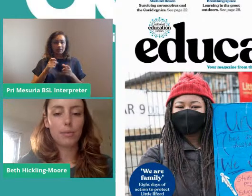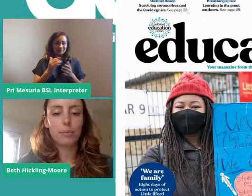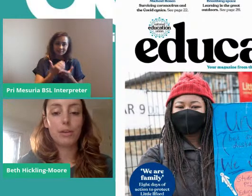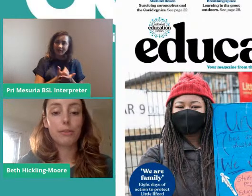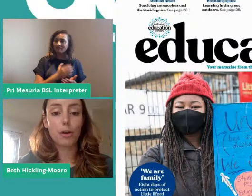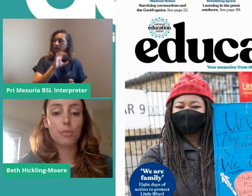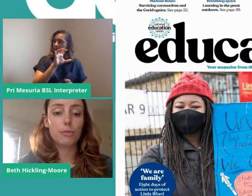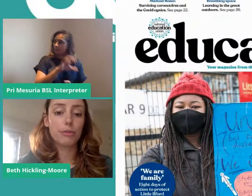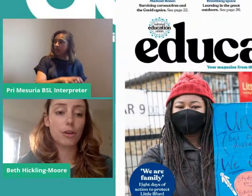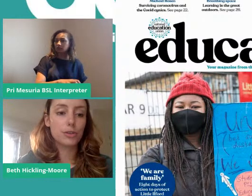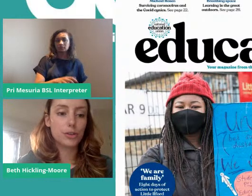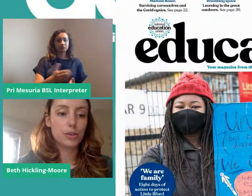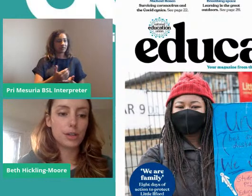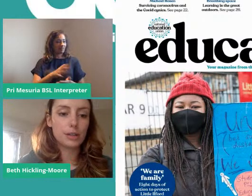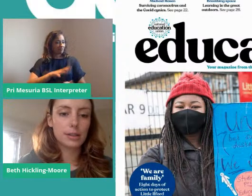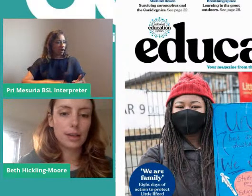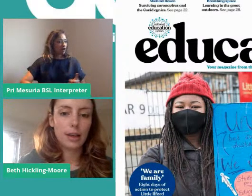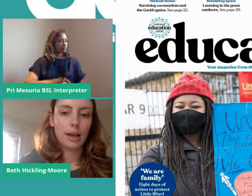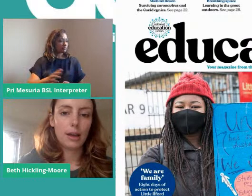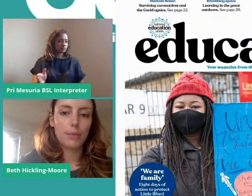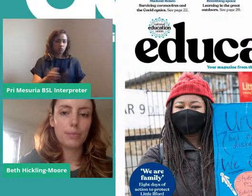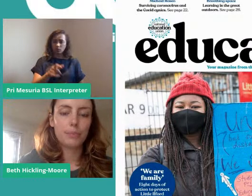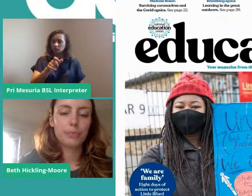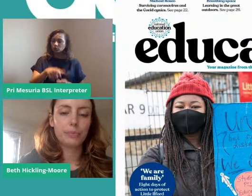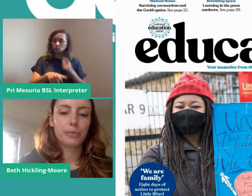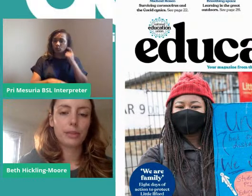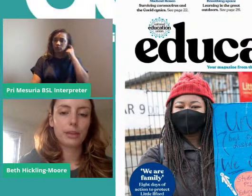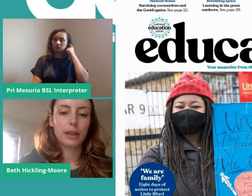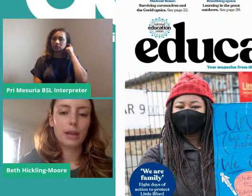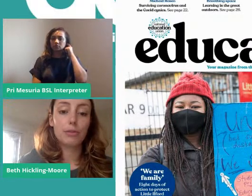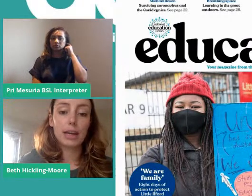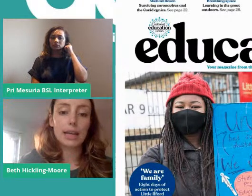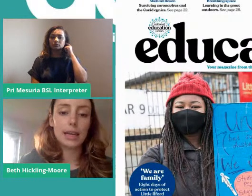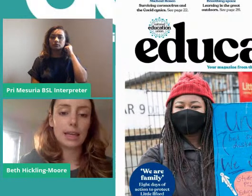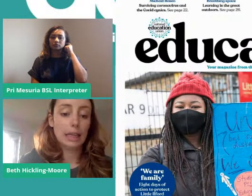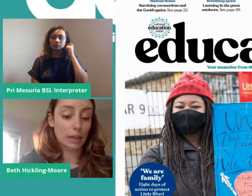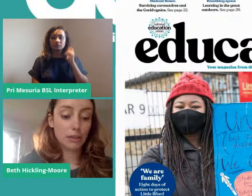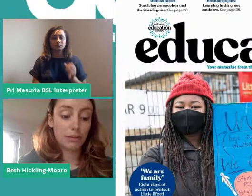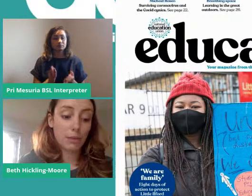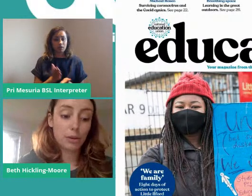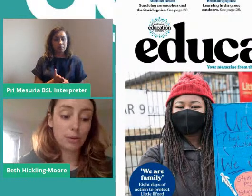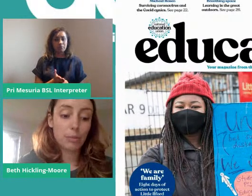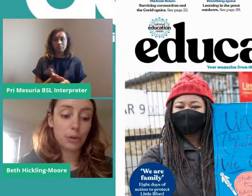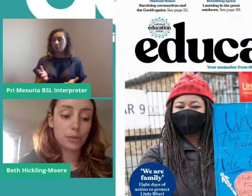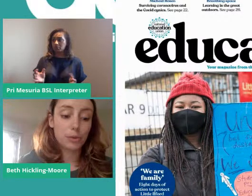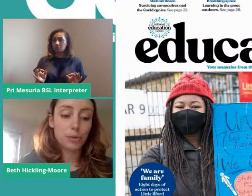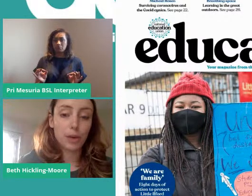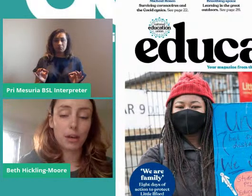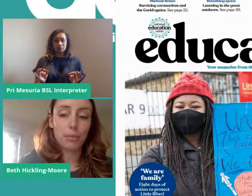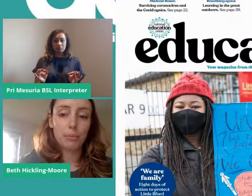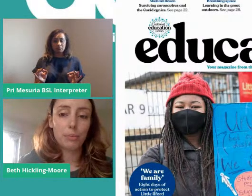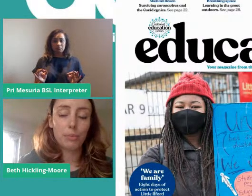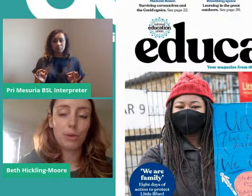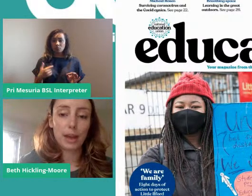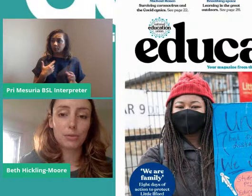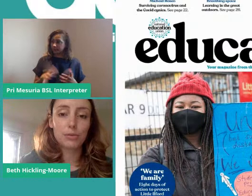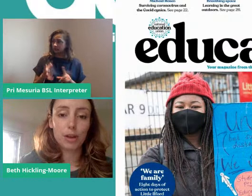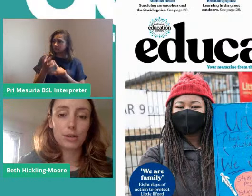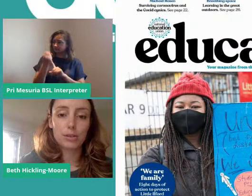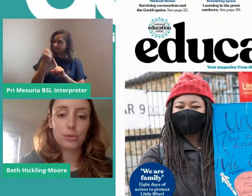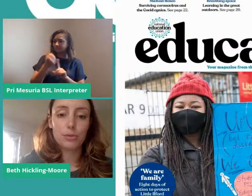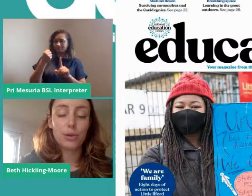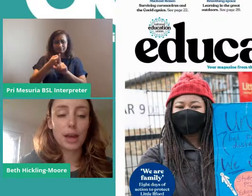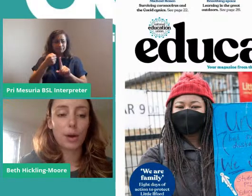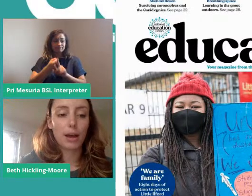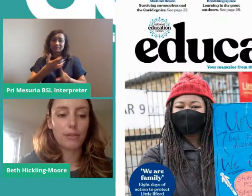safe environment environment for our students. And really, none of that would have been possible without